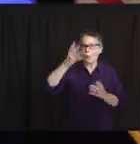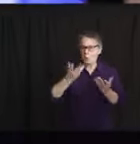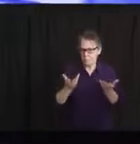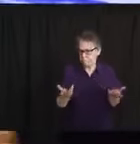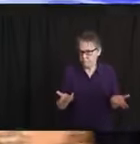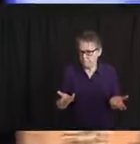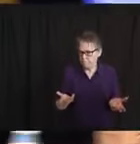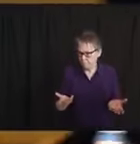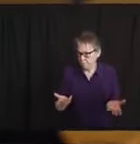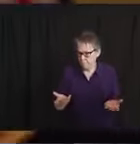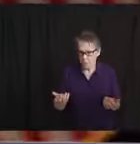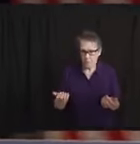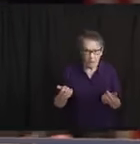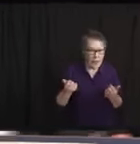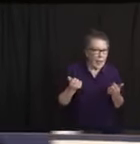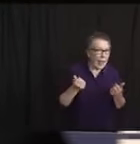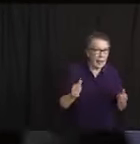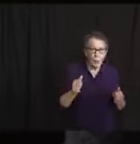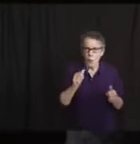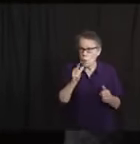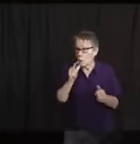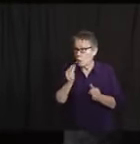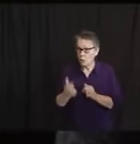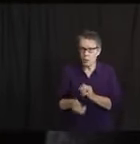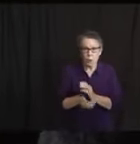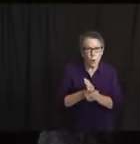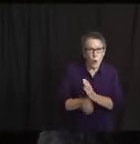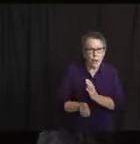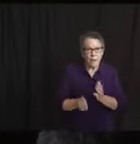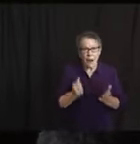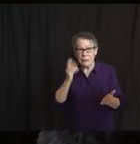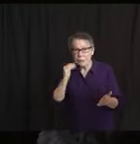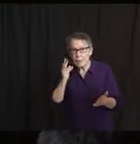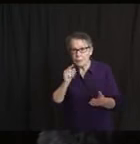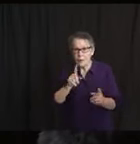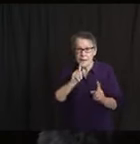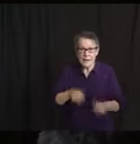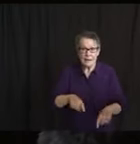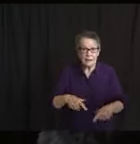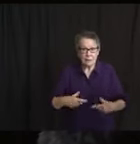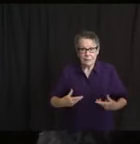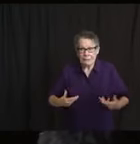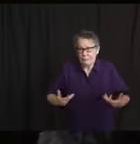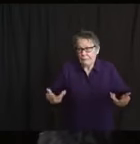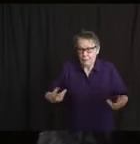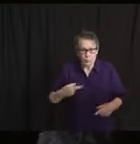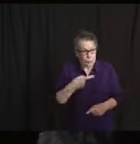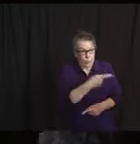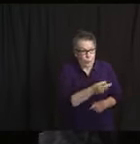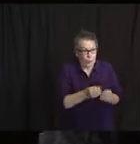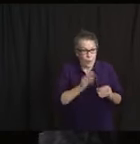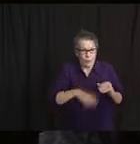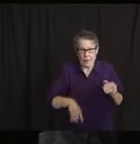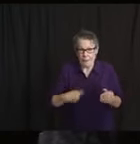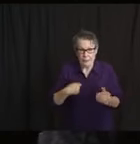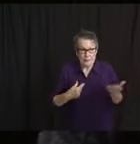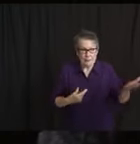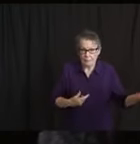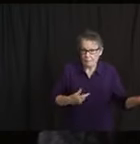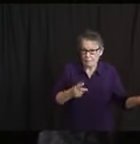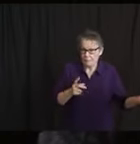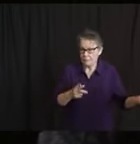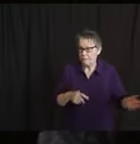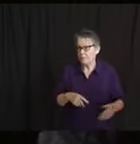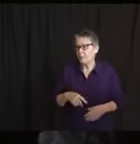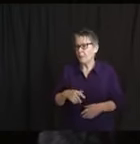am, Christina. So over to you. And I actually think that we aren't quite qualified yet to make predictions about that. You know,